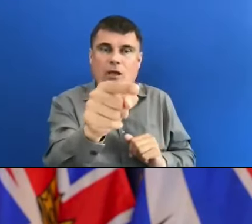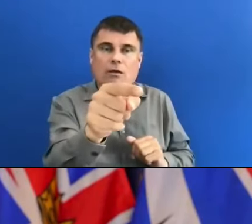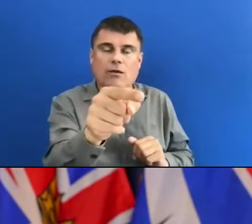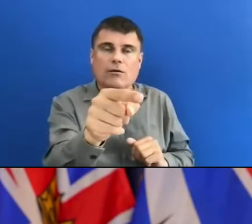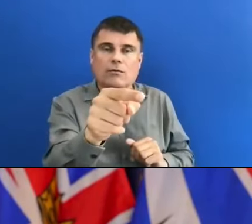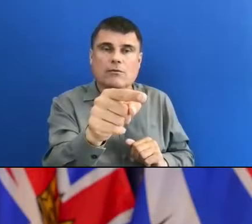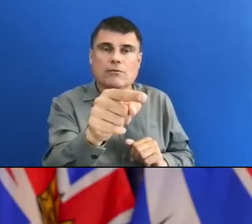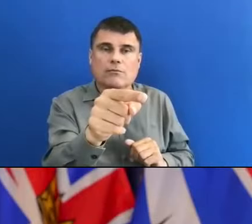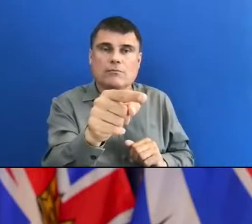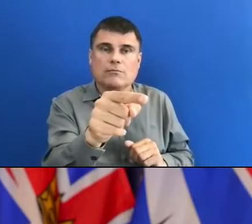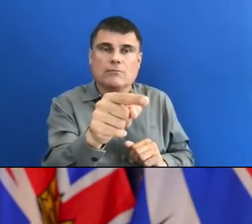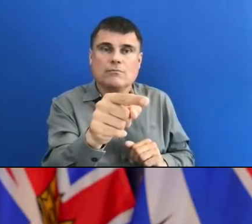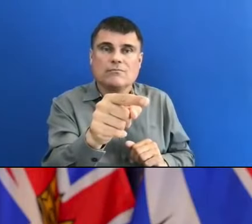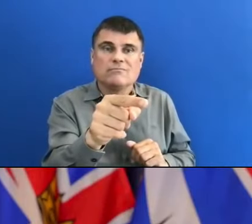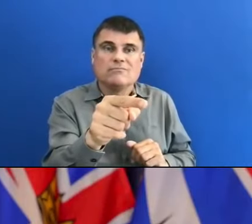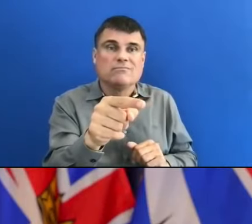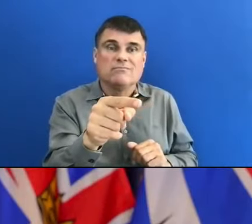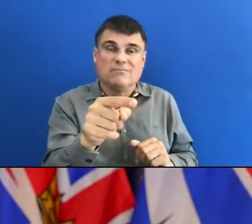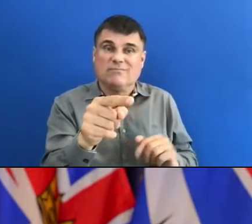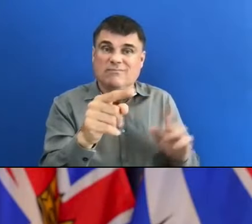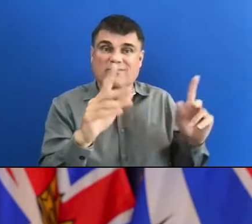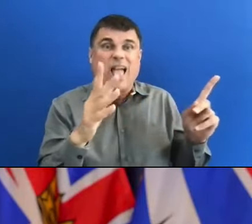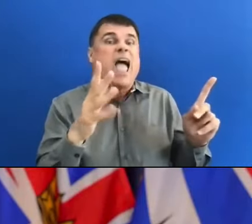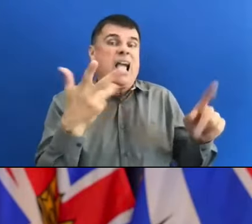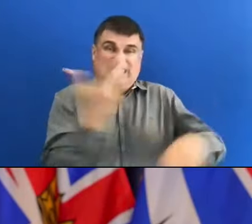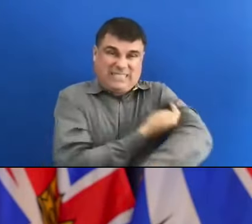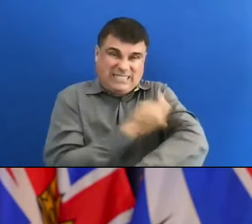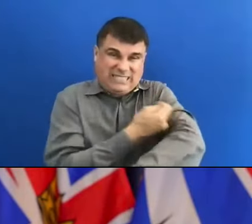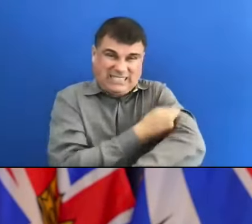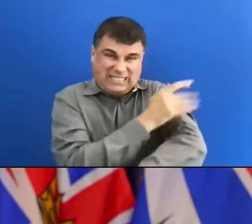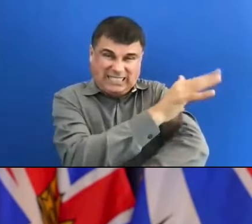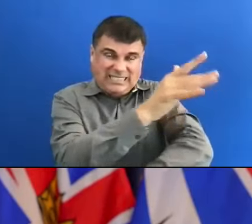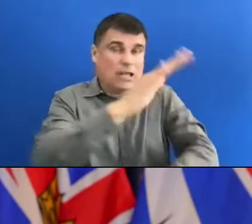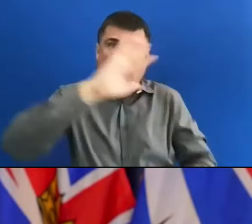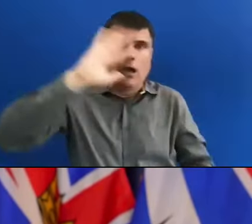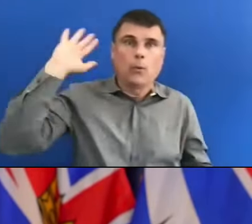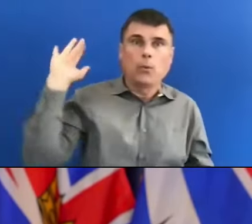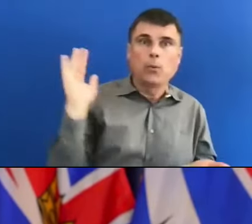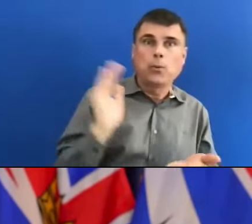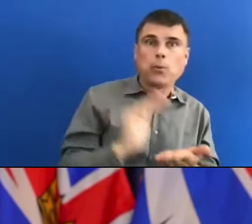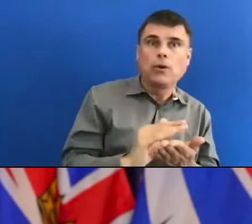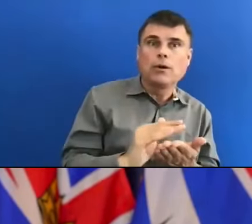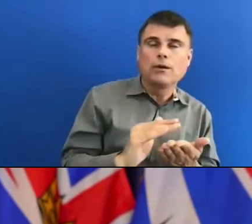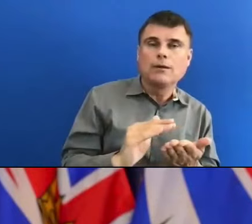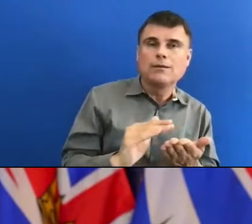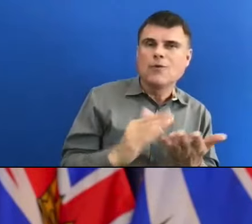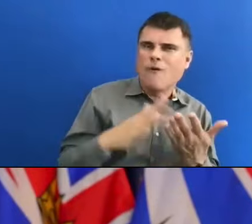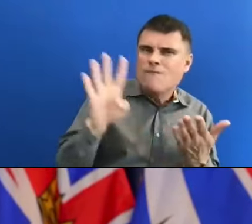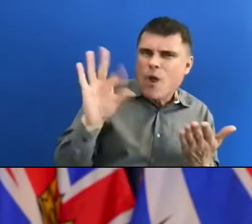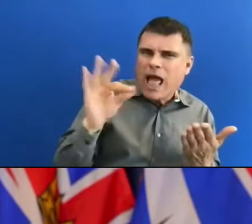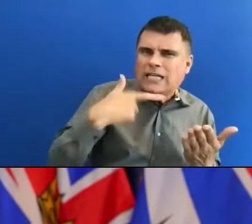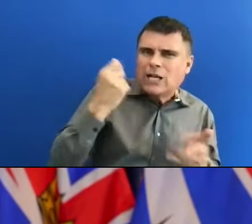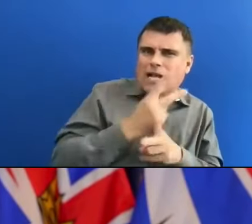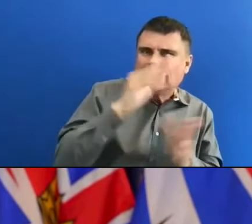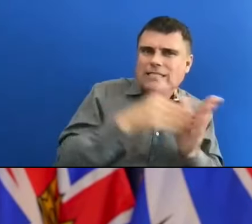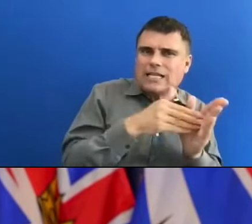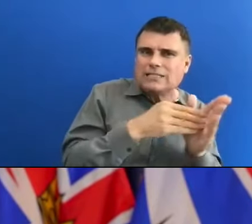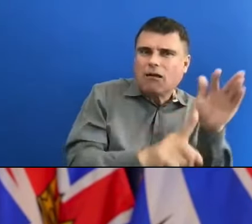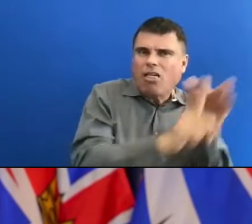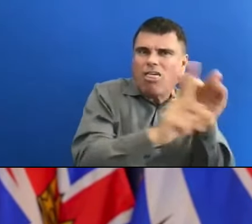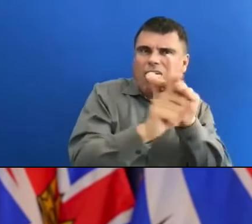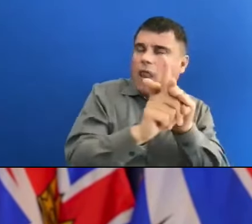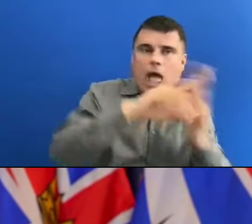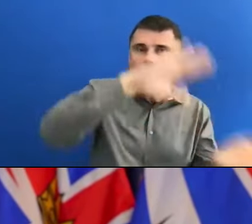almost tremendous immediate, within weeks, reduction in that. And that led to a lower level of mortality in the third wave.